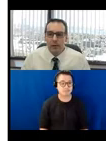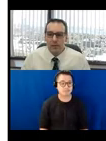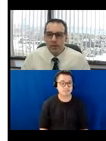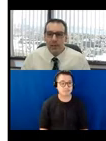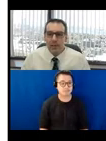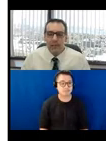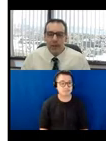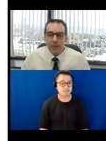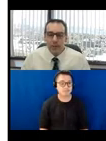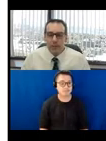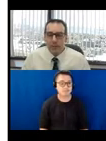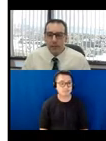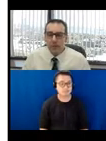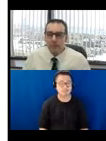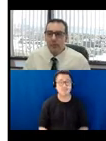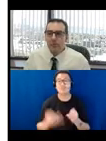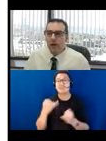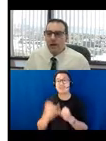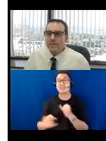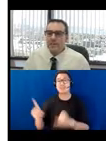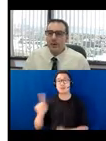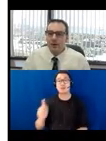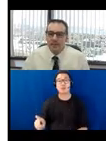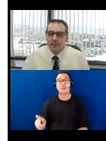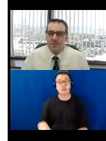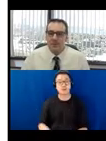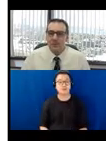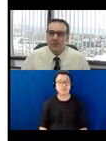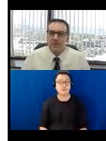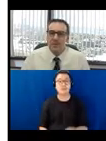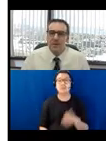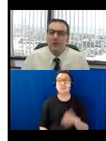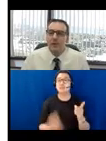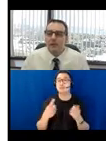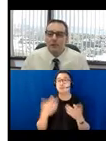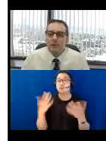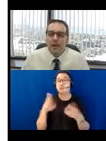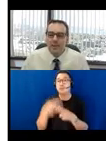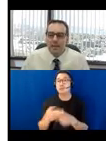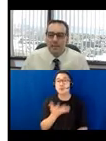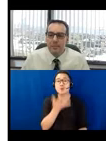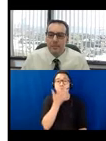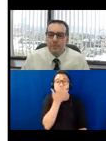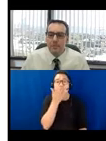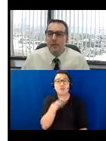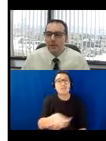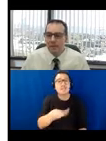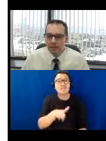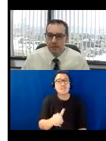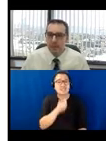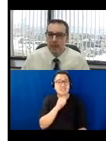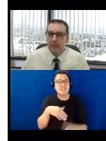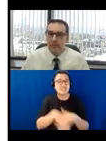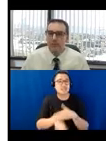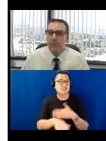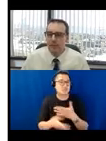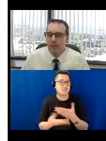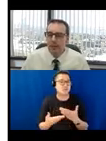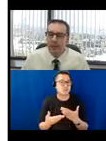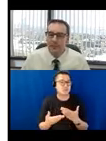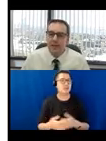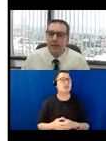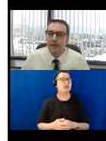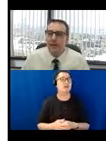In question, the final question, have shown grass is a part of an accessible route for these temporary outdoor dining setups. Oh, and I think, I have already